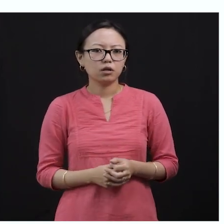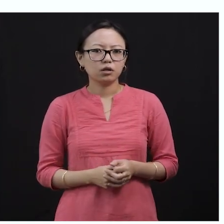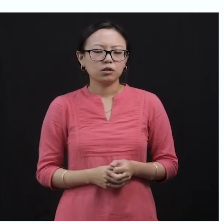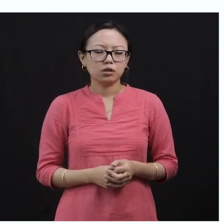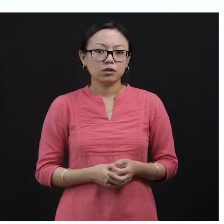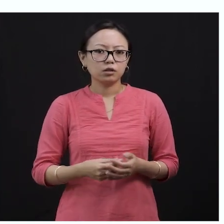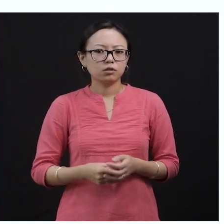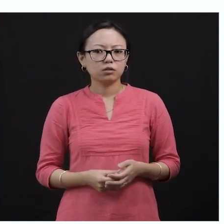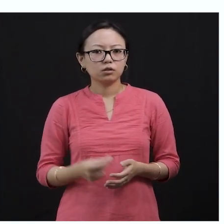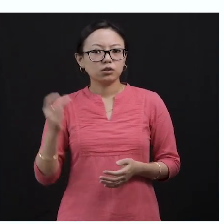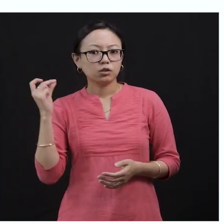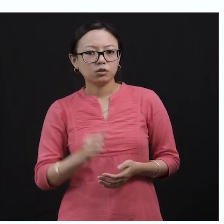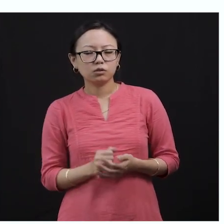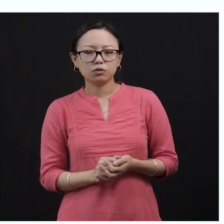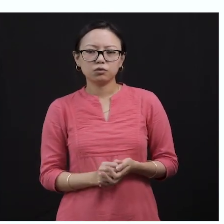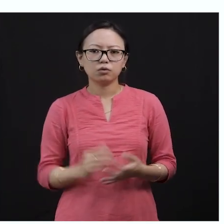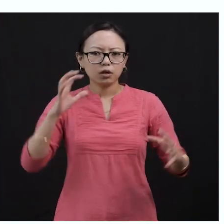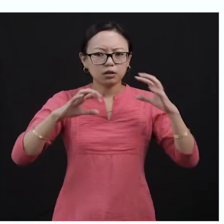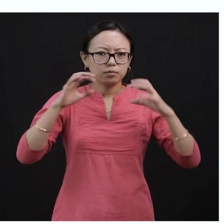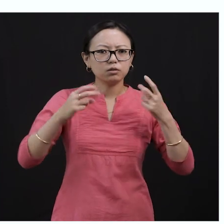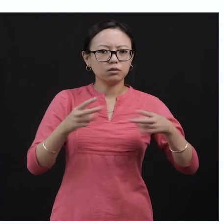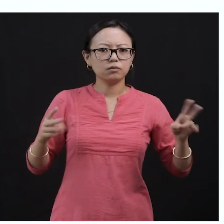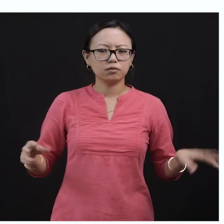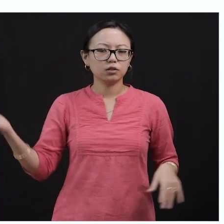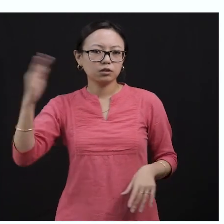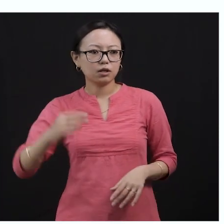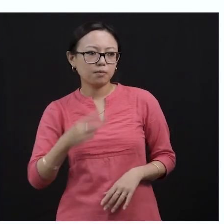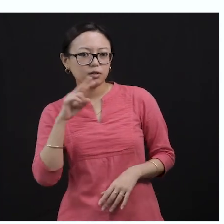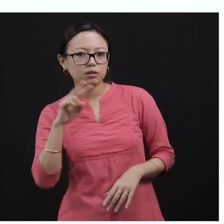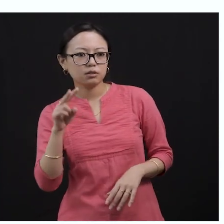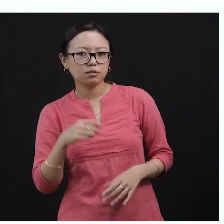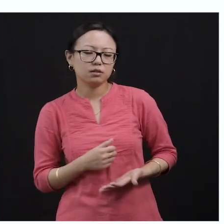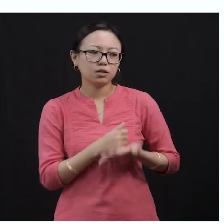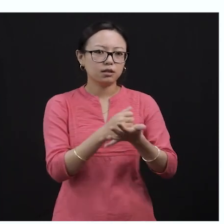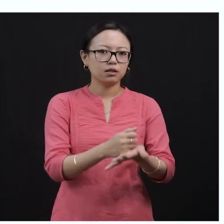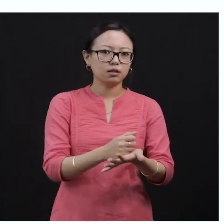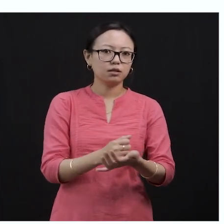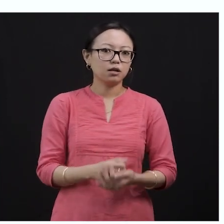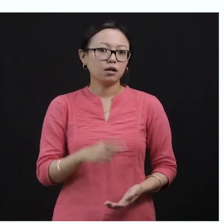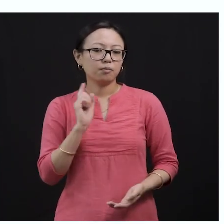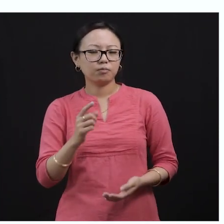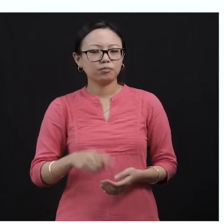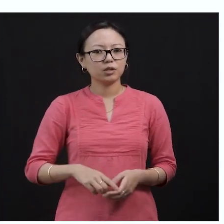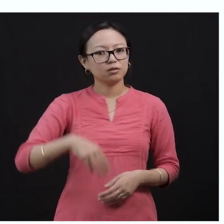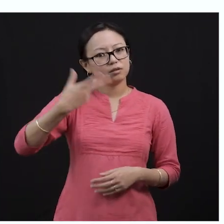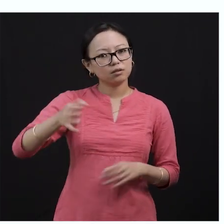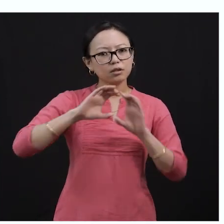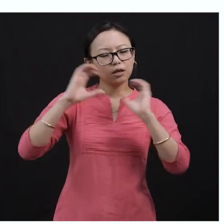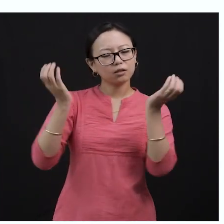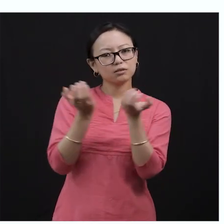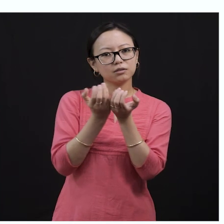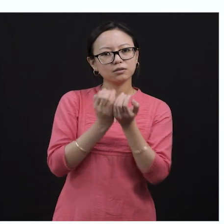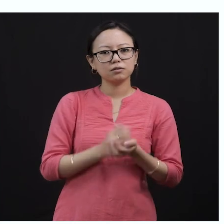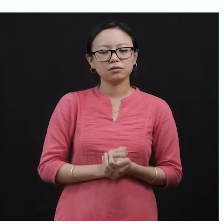new creatures that would come and be spectators, as well as try to help one of them. I'm just going to keep that in suspense. If you want to know more